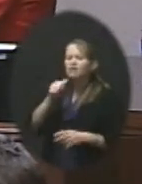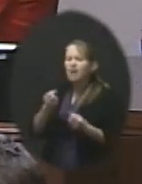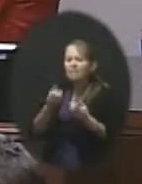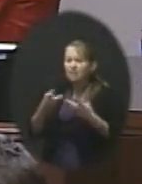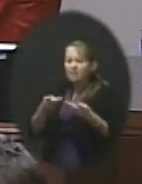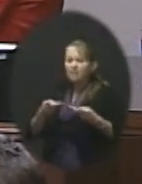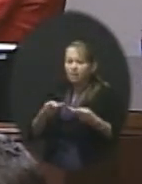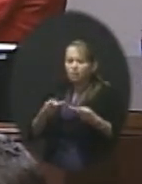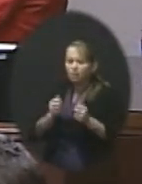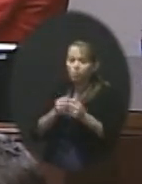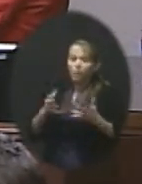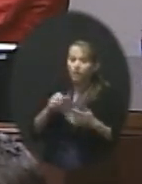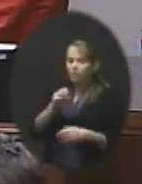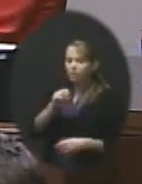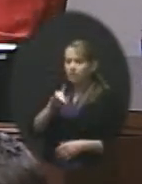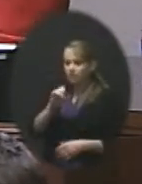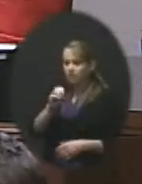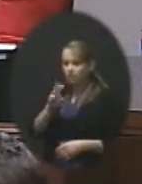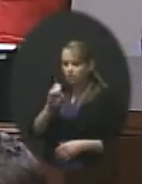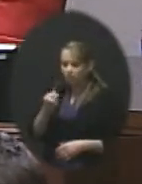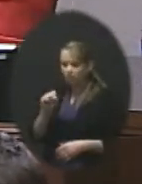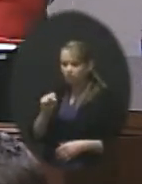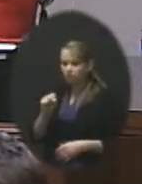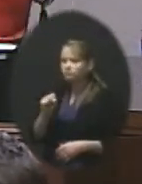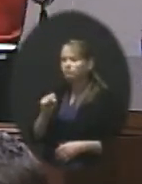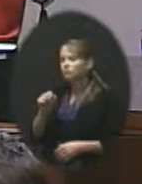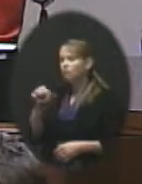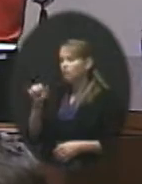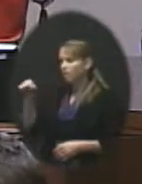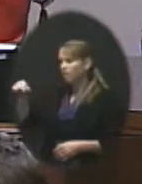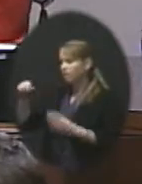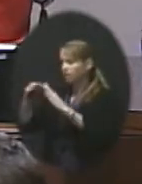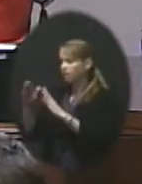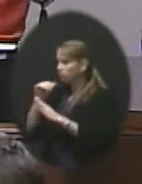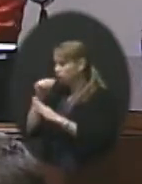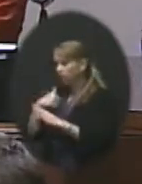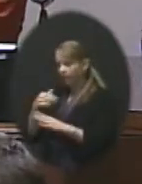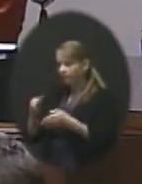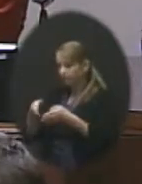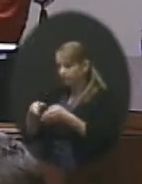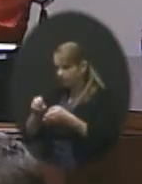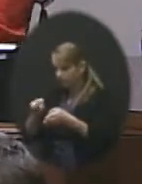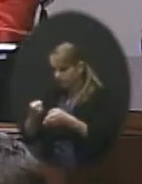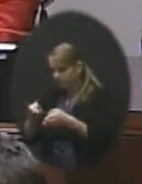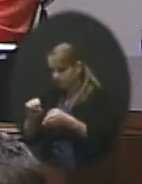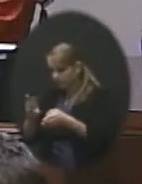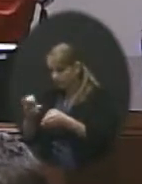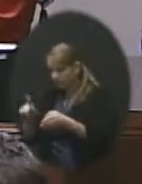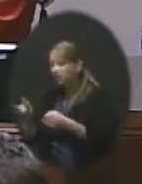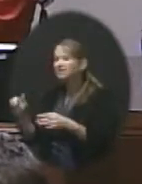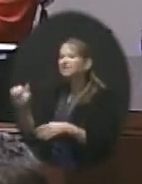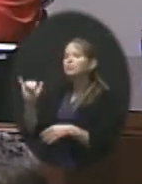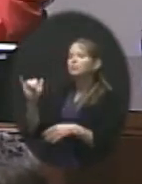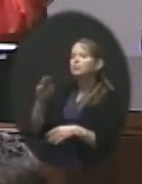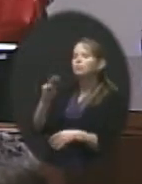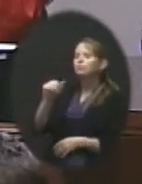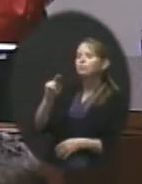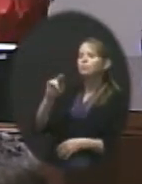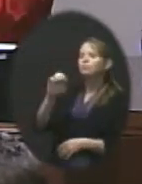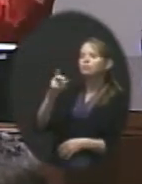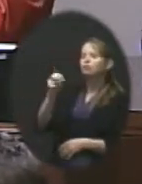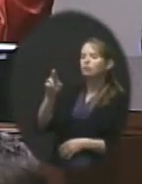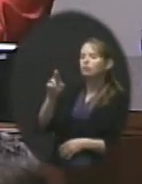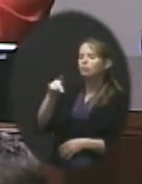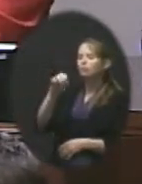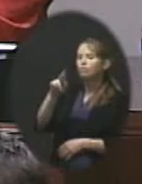sidewalk along in this house doesn't have one. And similar to when Manchester Park went in and that neighborhood built up around it, students